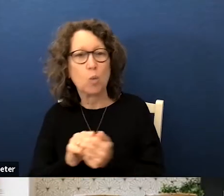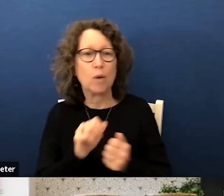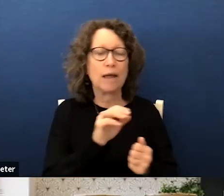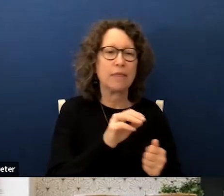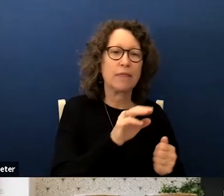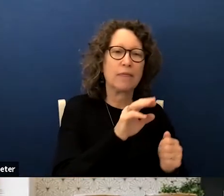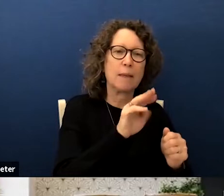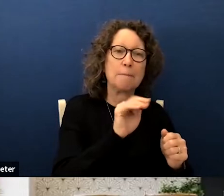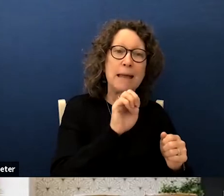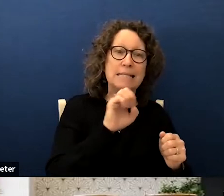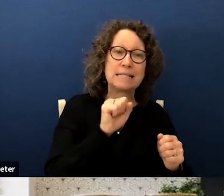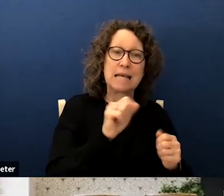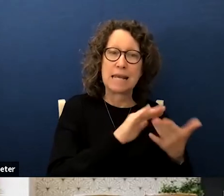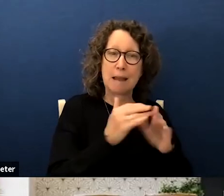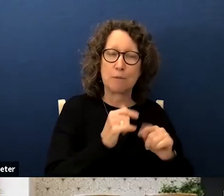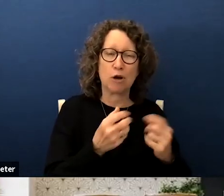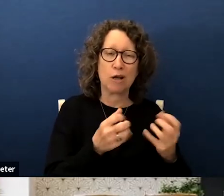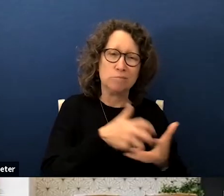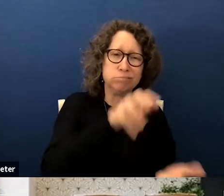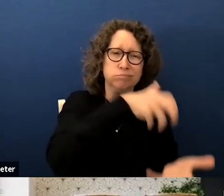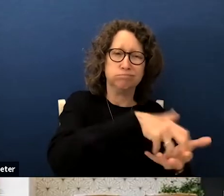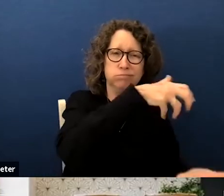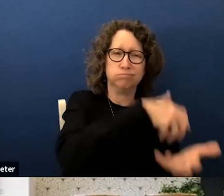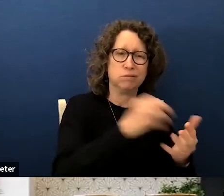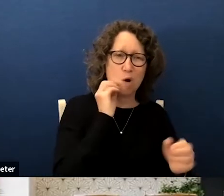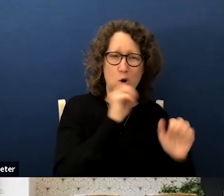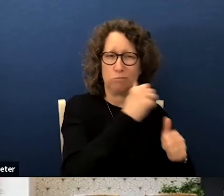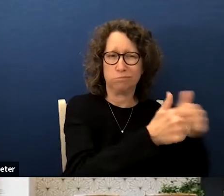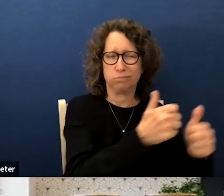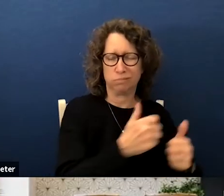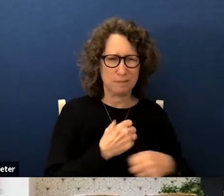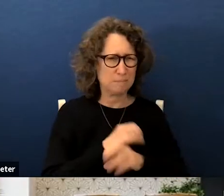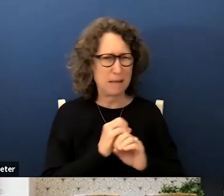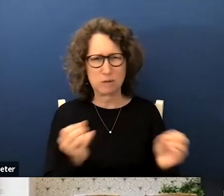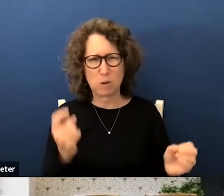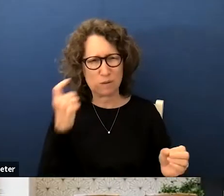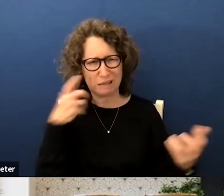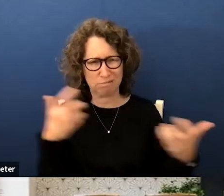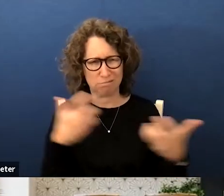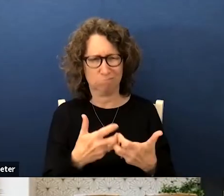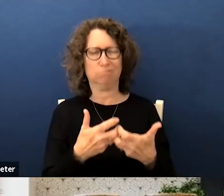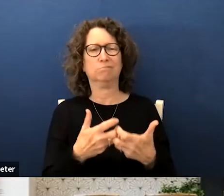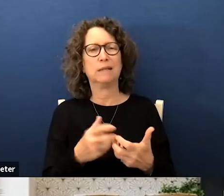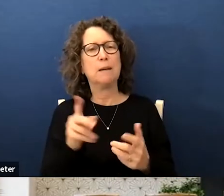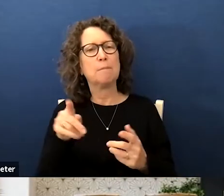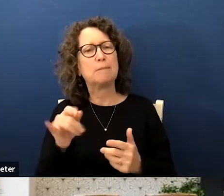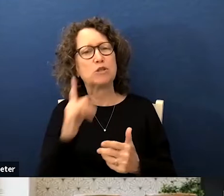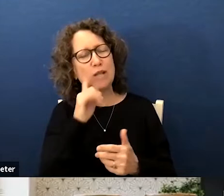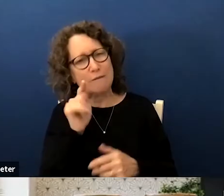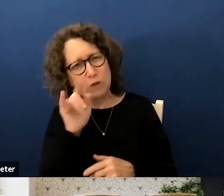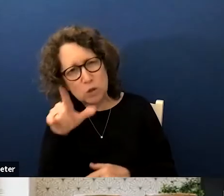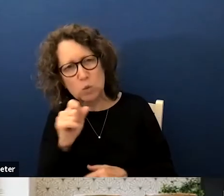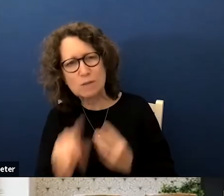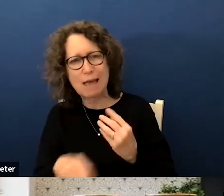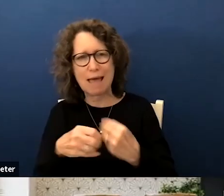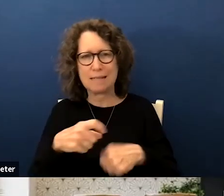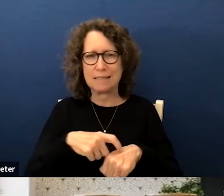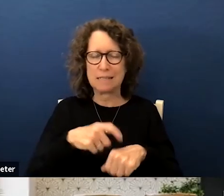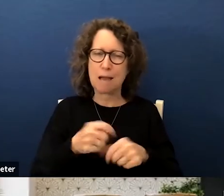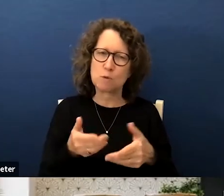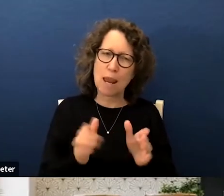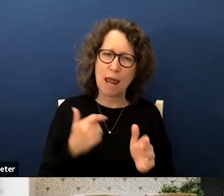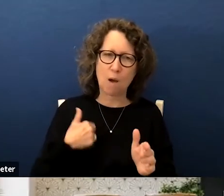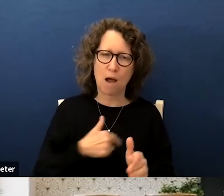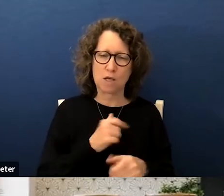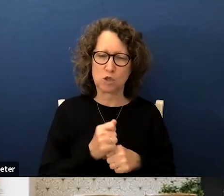of neighborhood which is multi-million dollar homes makes no sense additionally the public should have the tools and the additional time to allow